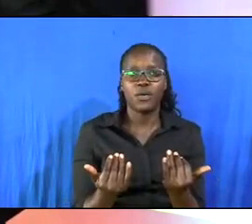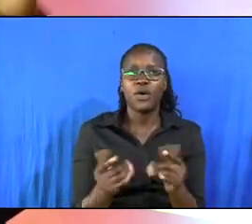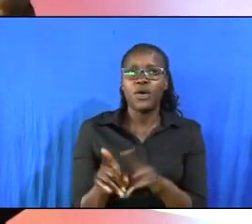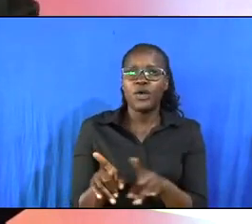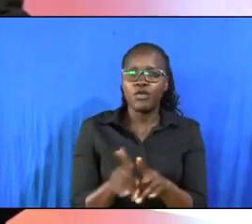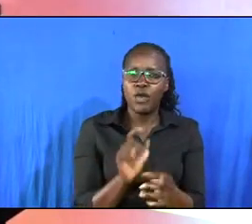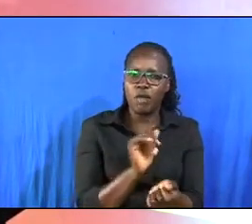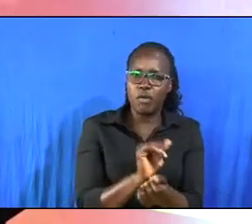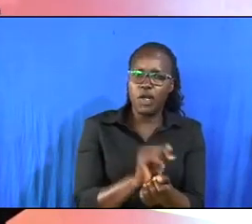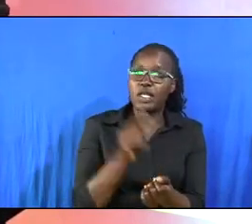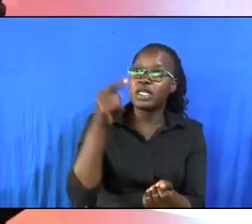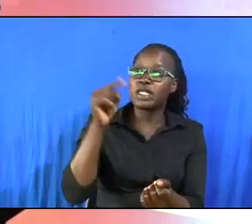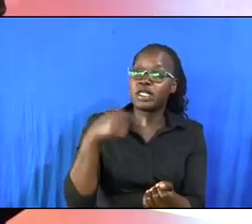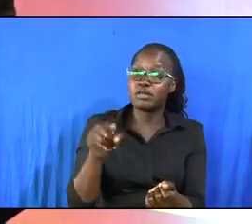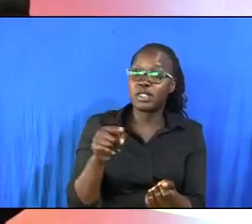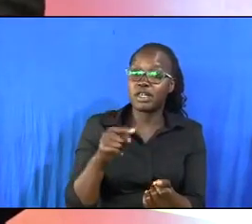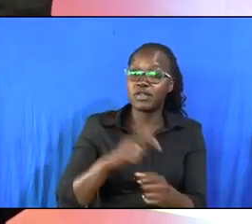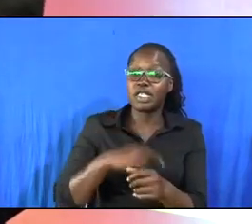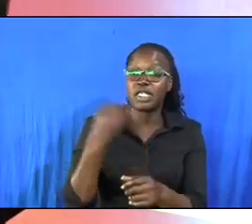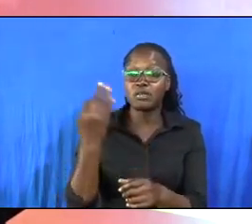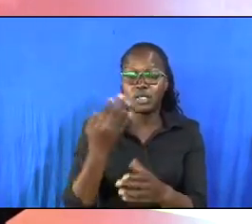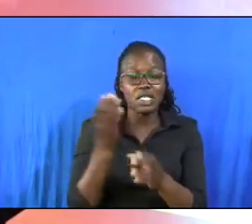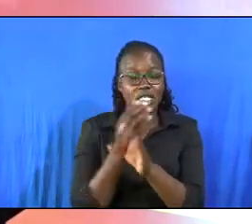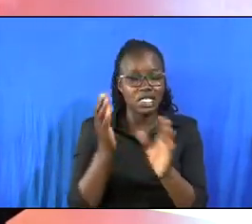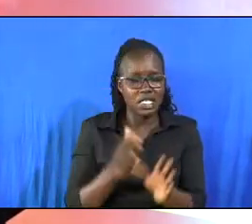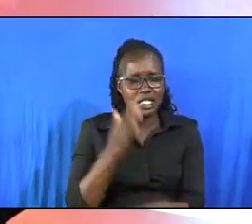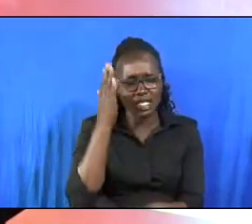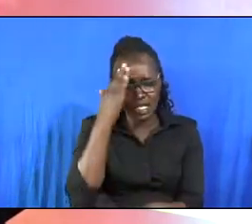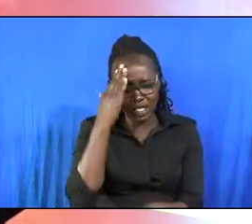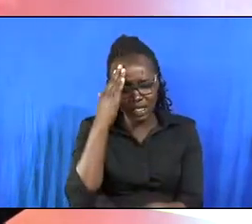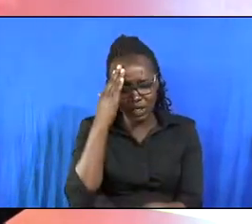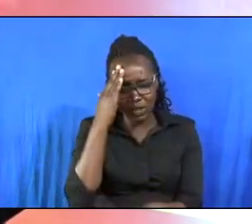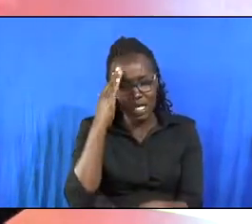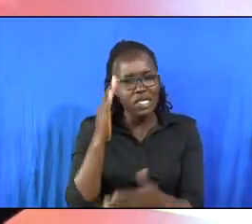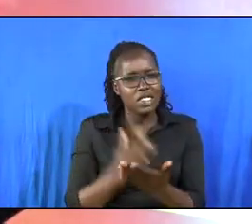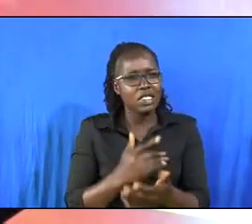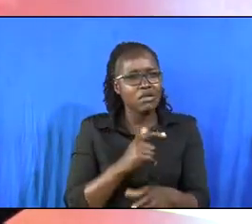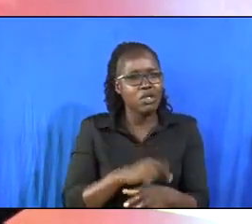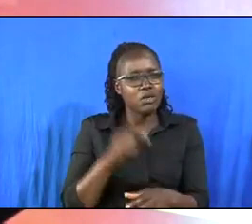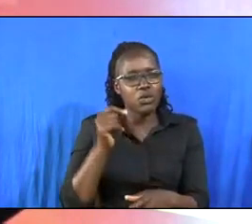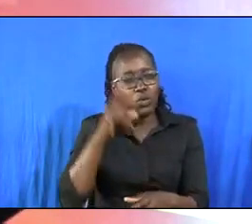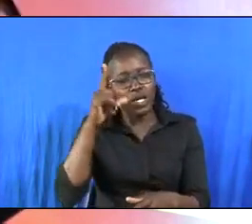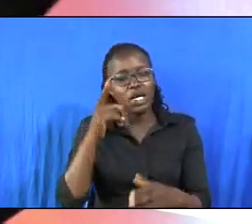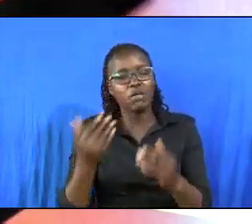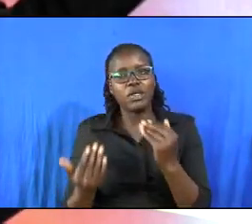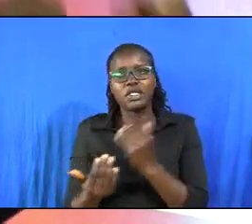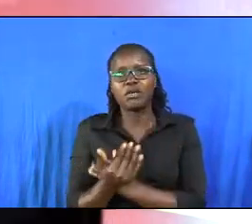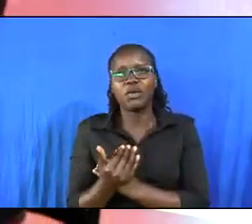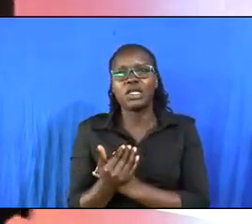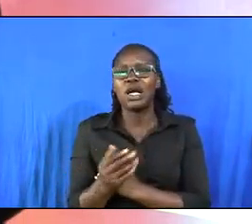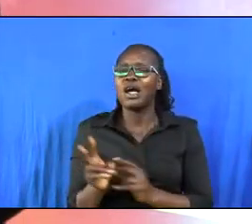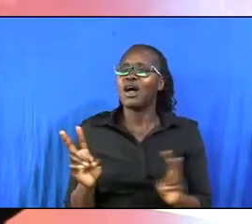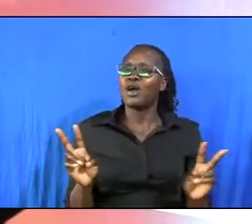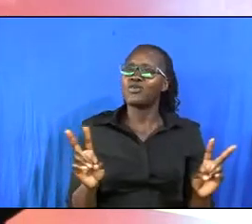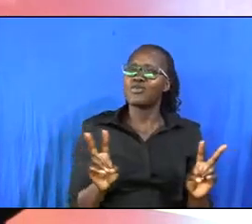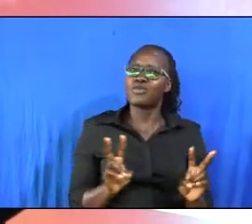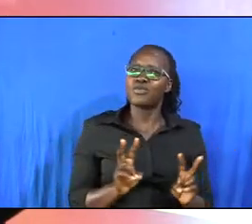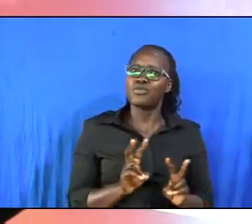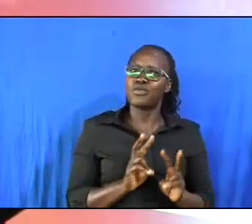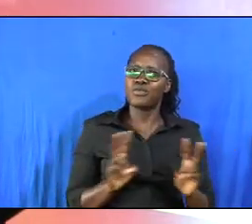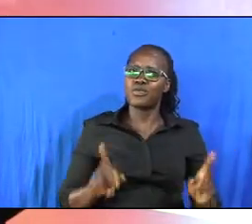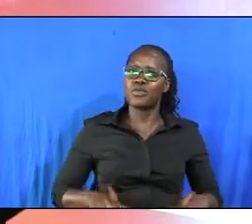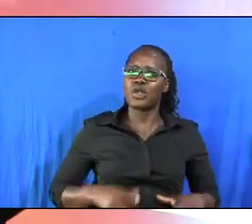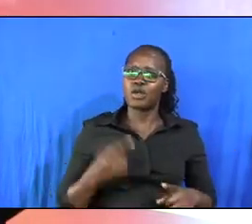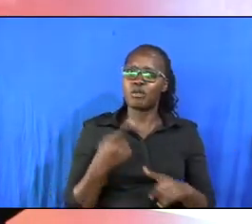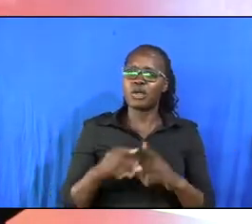even paul himself in his christianity he realized that sometime he wakes up in the morning and wants to do the right thing but